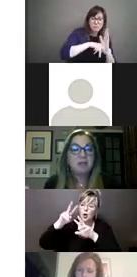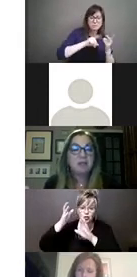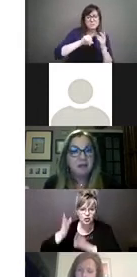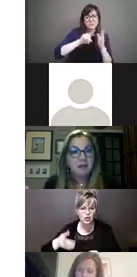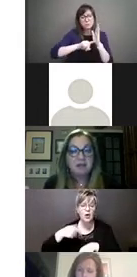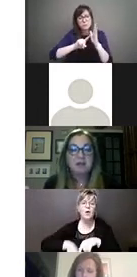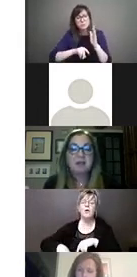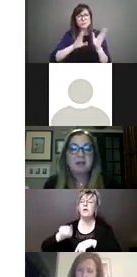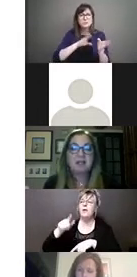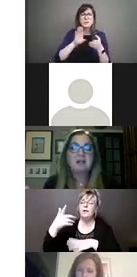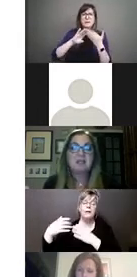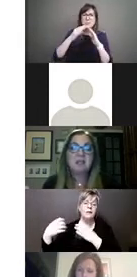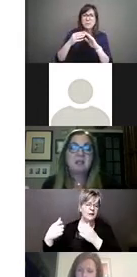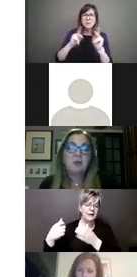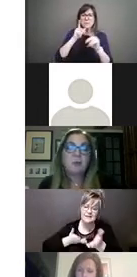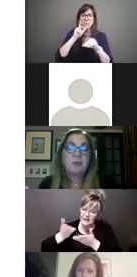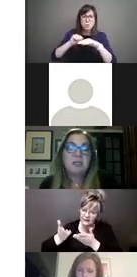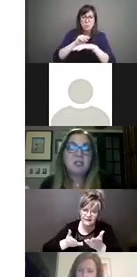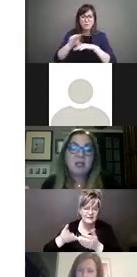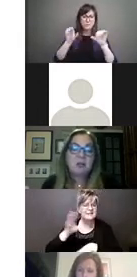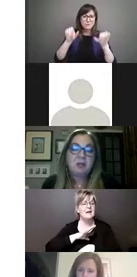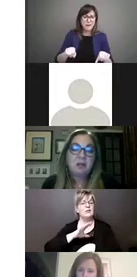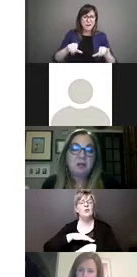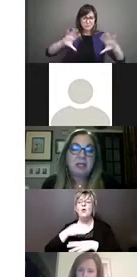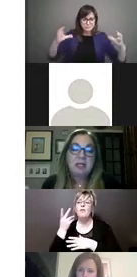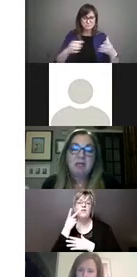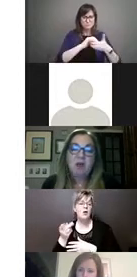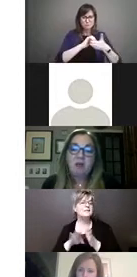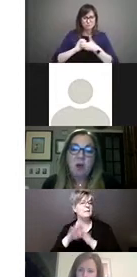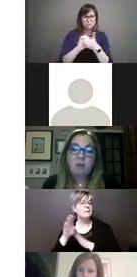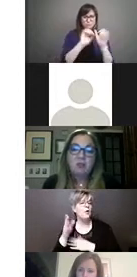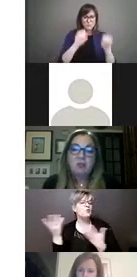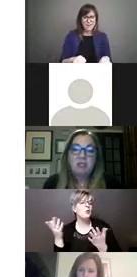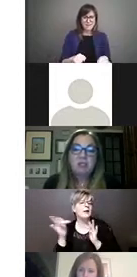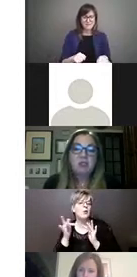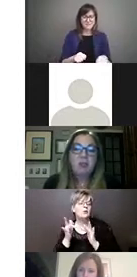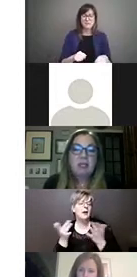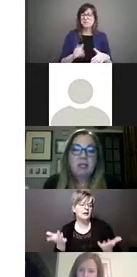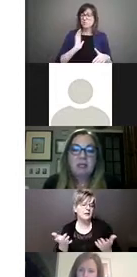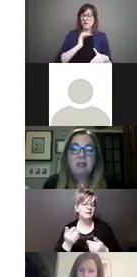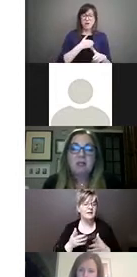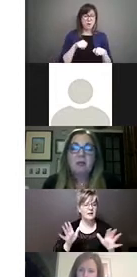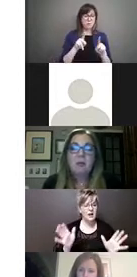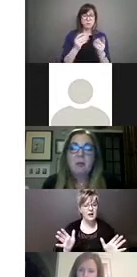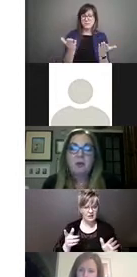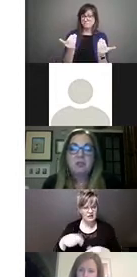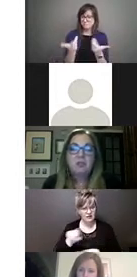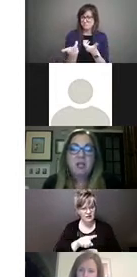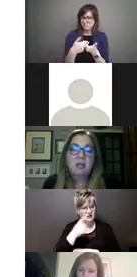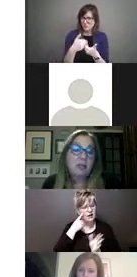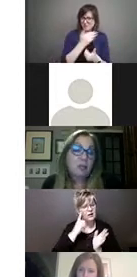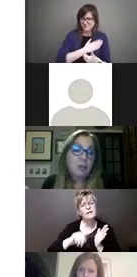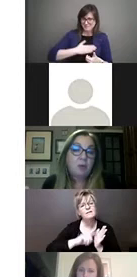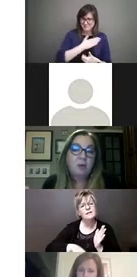that they connect. So please check out our evolving opportunities to join in or just